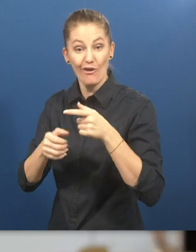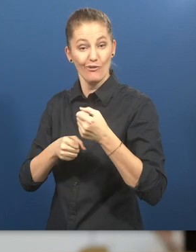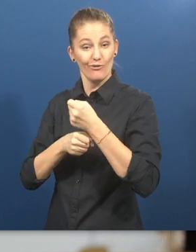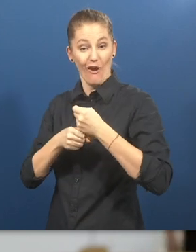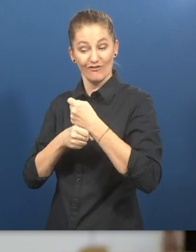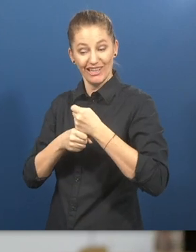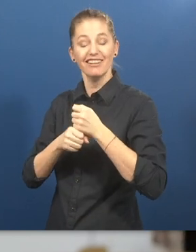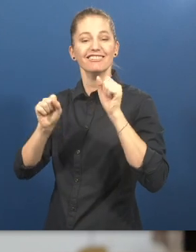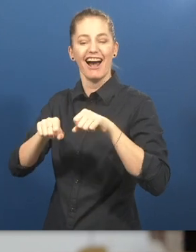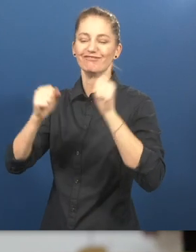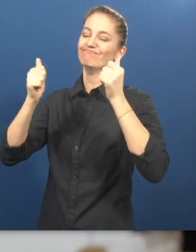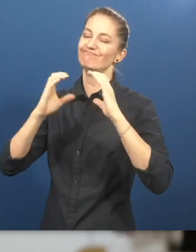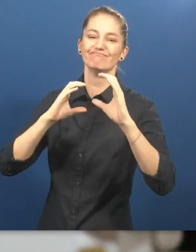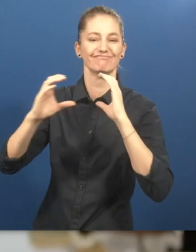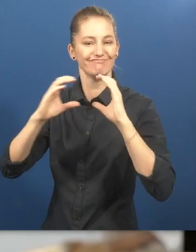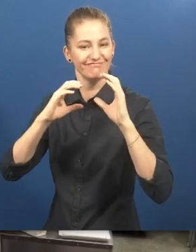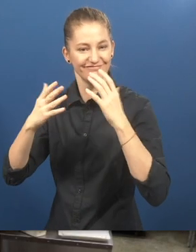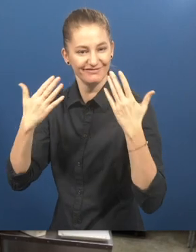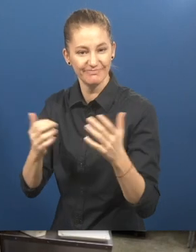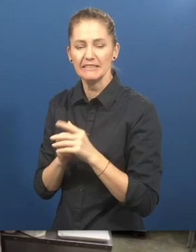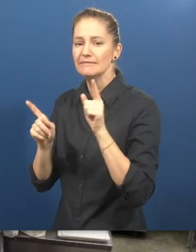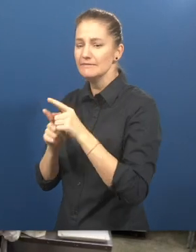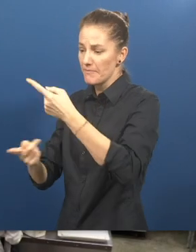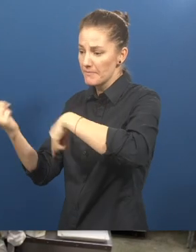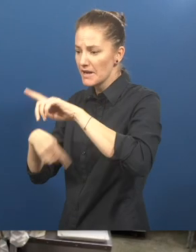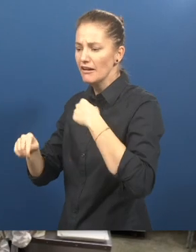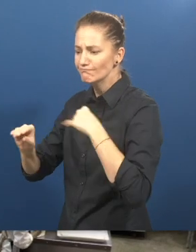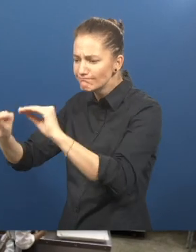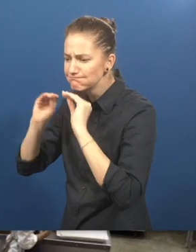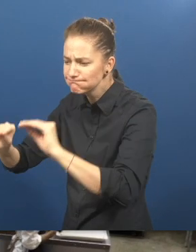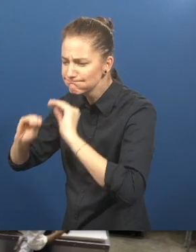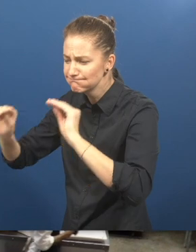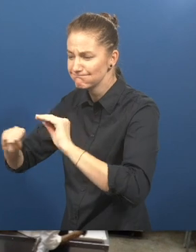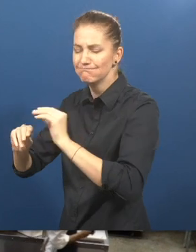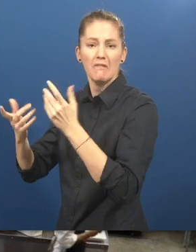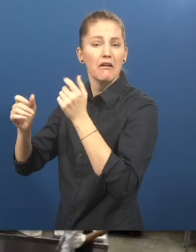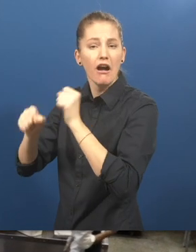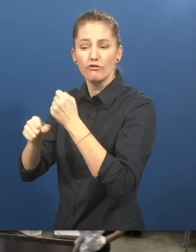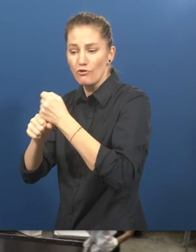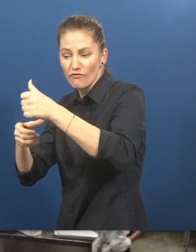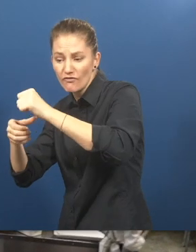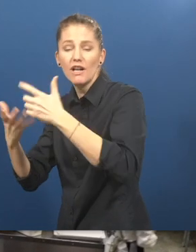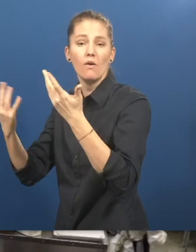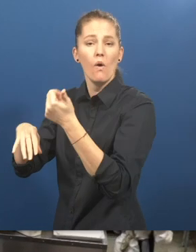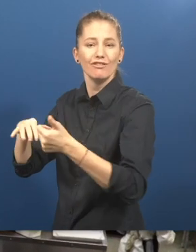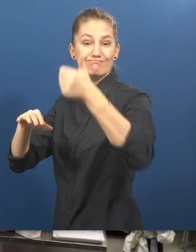between the hearing and the deaf. And we do this by training deaf baristas, chefs and placing them in our corporate cafes.